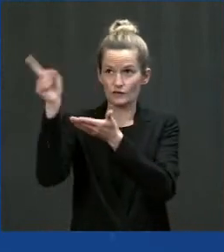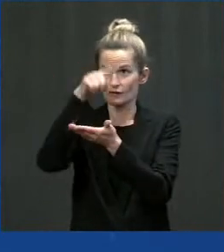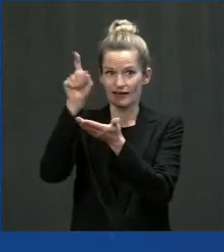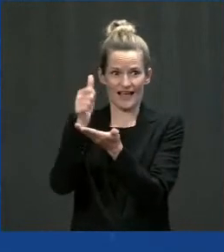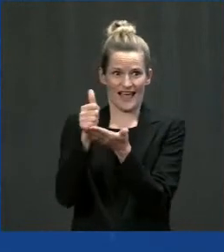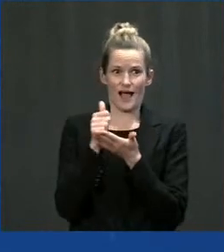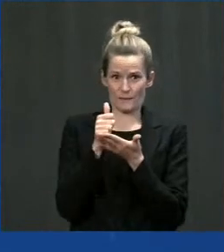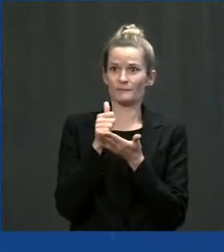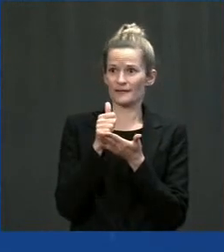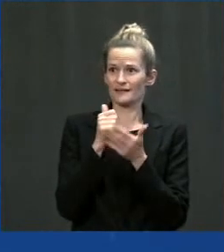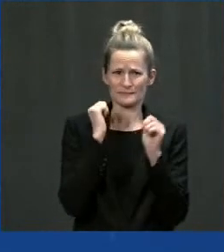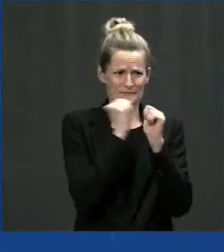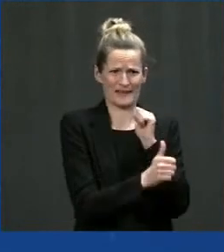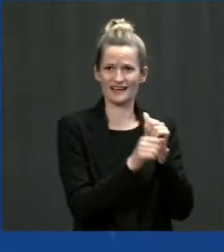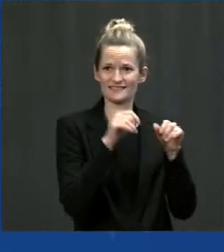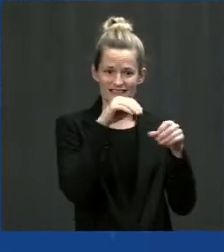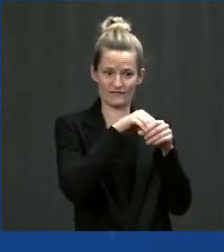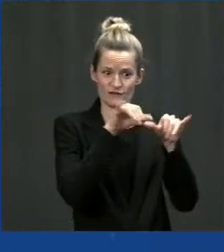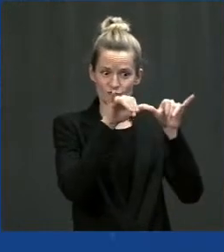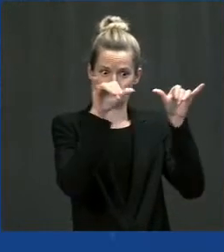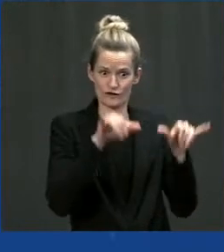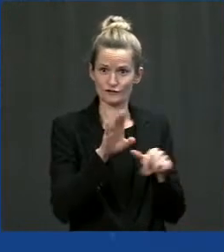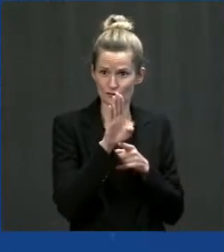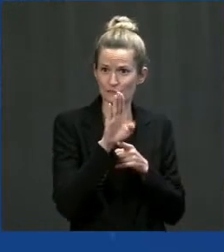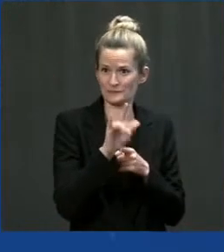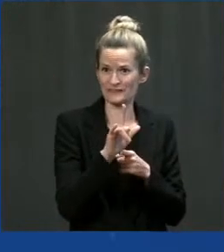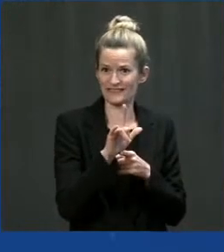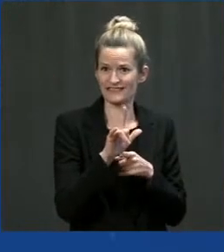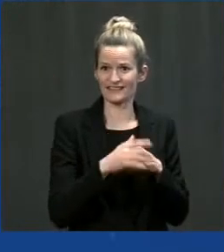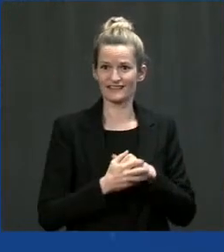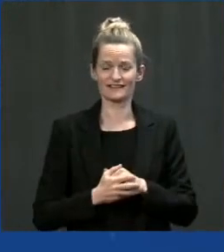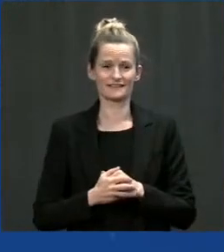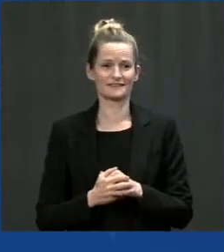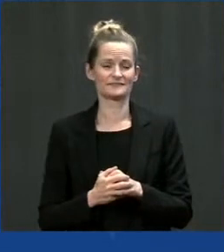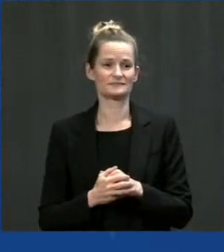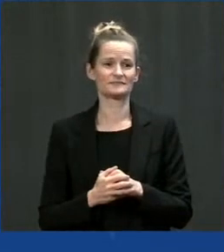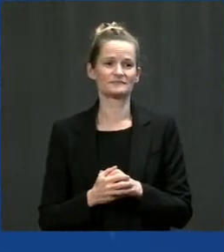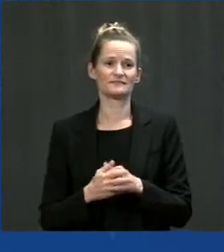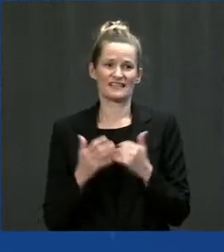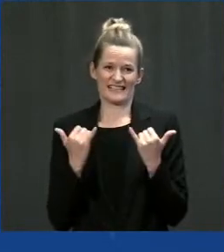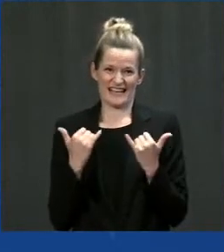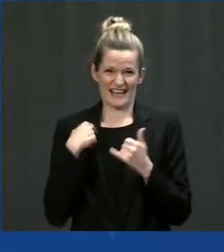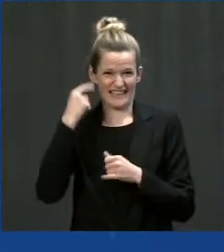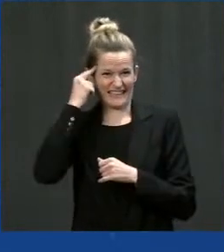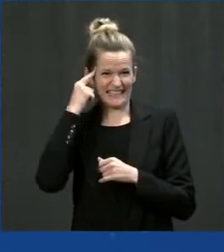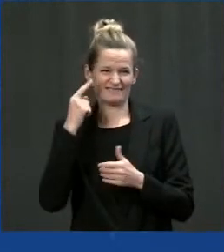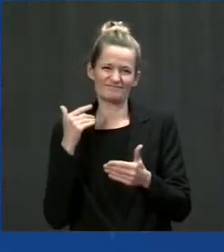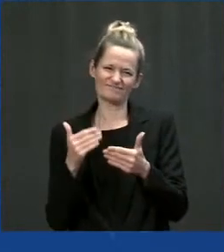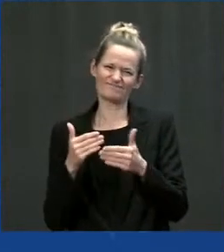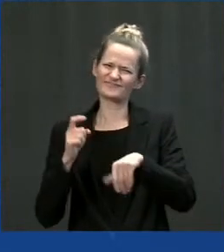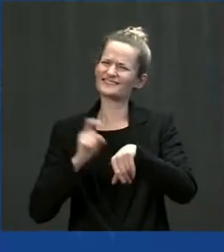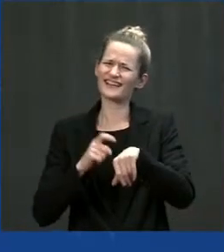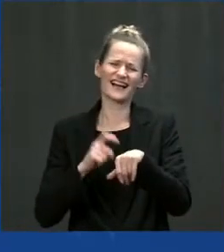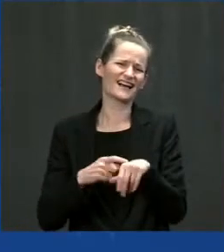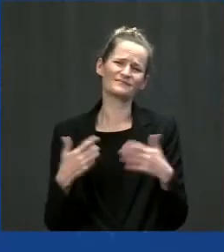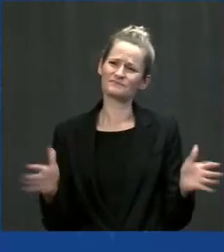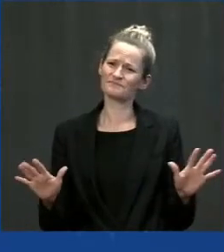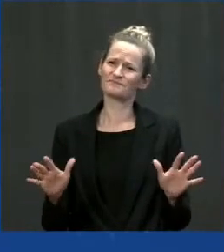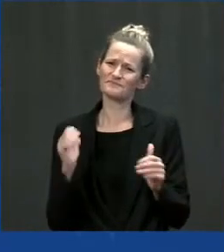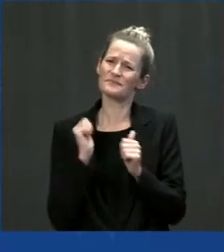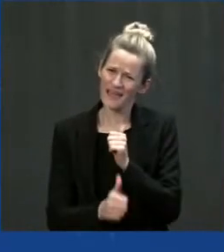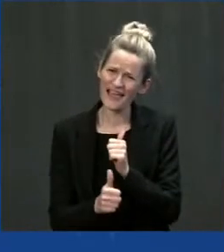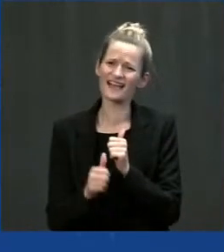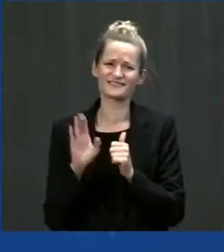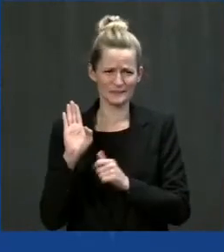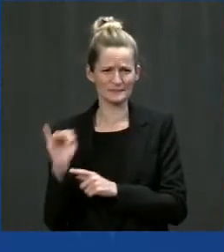the first big bipartisan thing we've done a long while, and I think it's long overdue. And it is great to see you all. Yesterday,